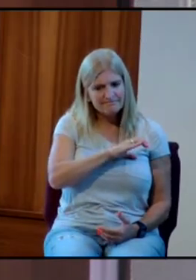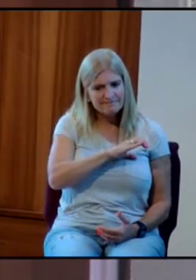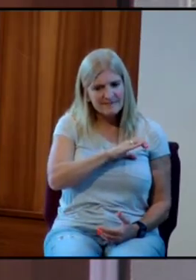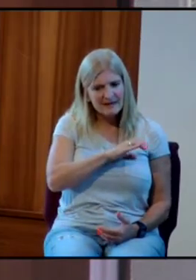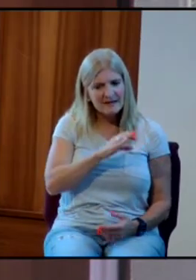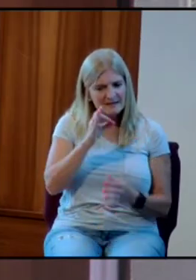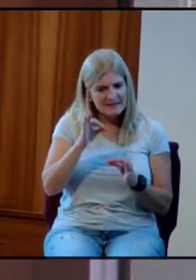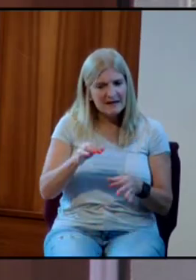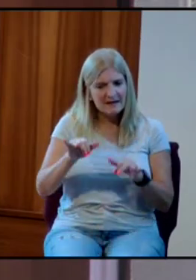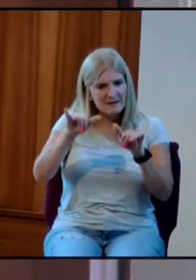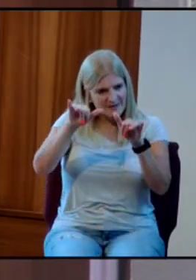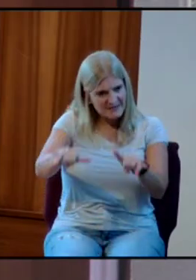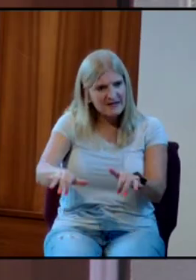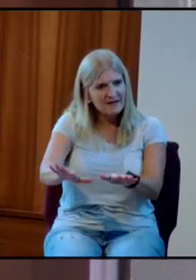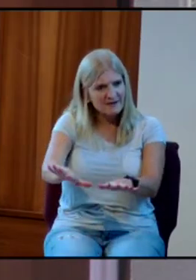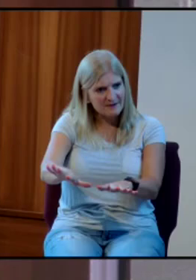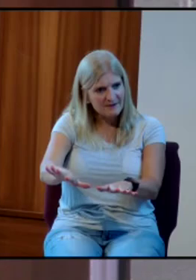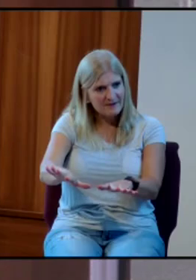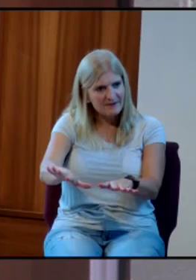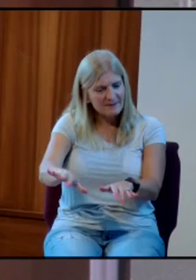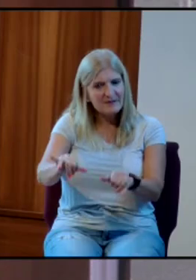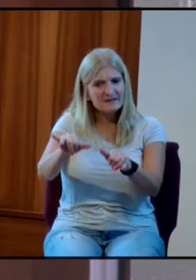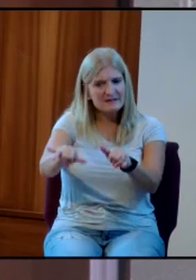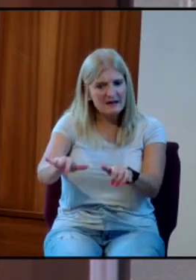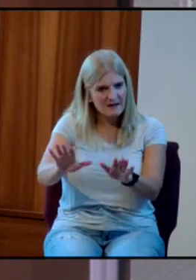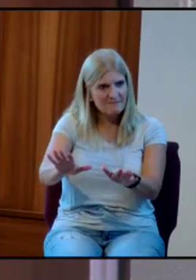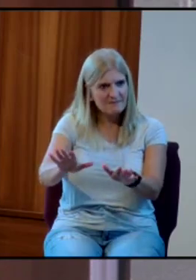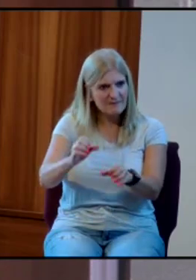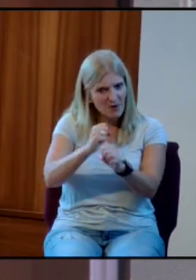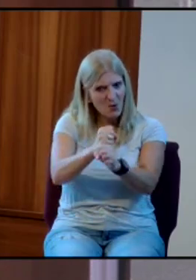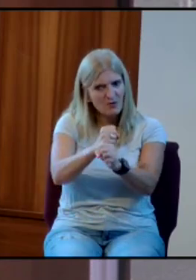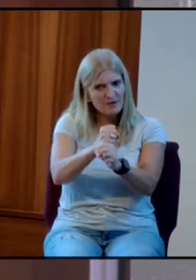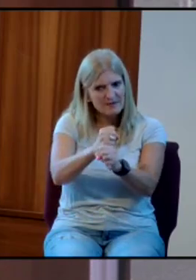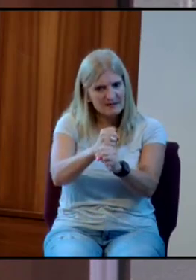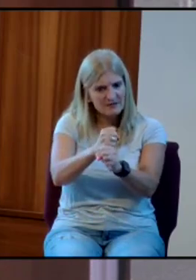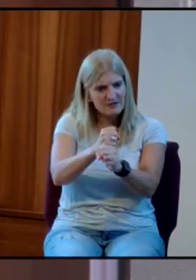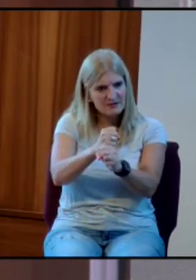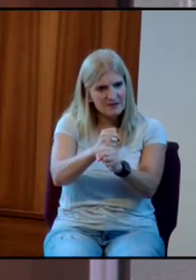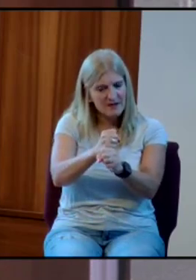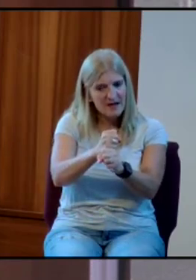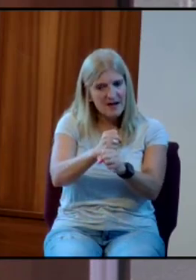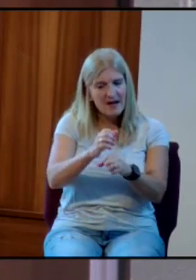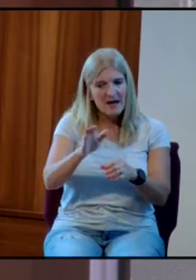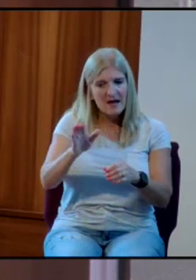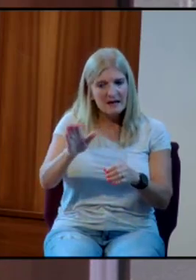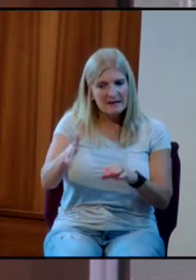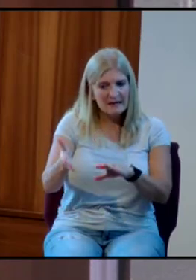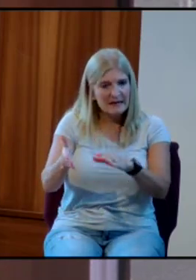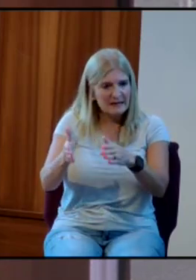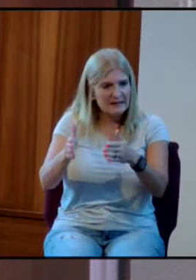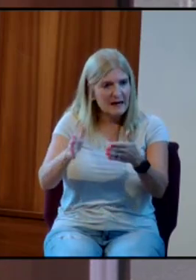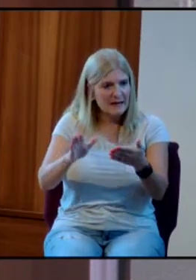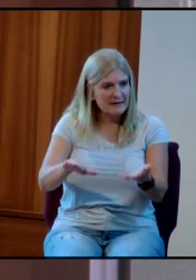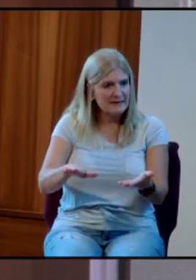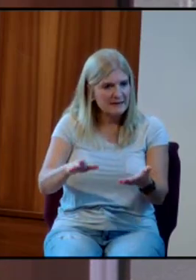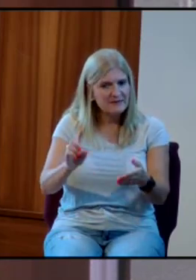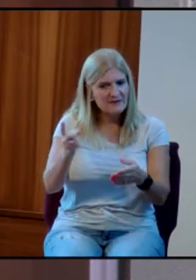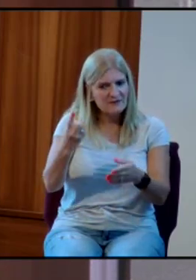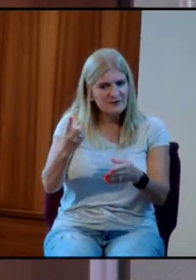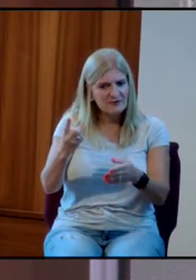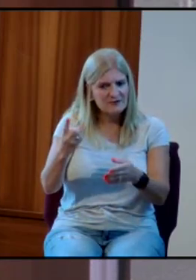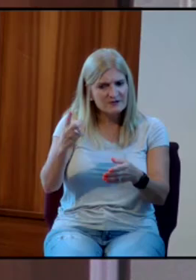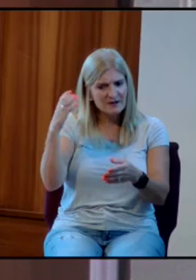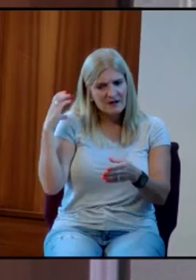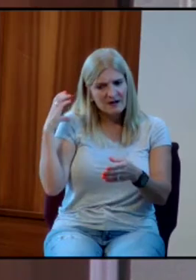his position, and he was one of the first rough riders to die in the Spanish-American War.